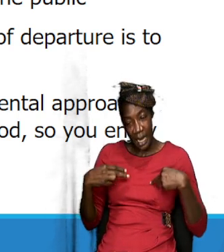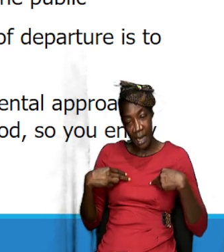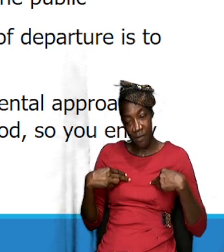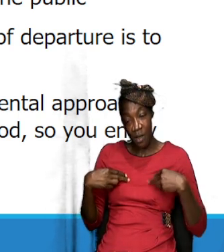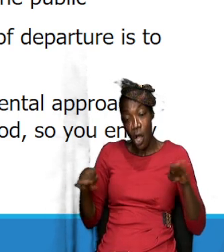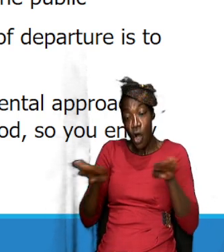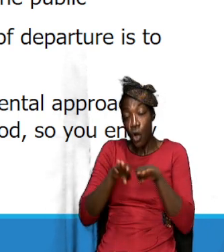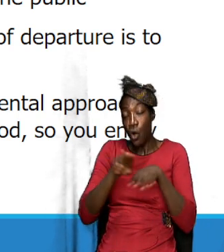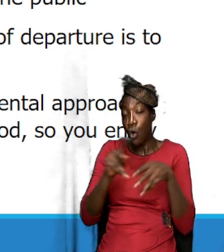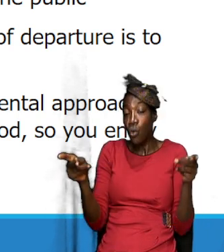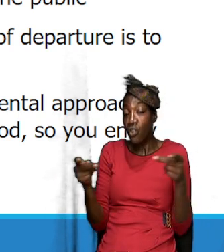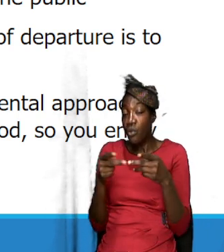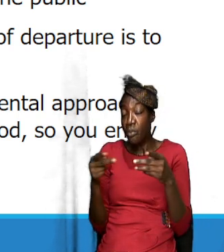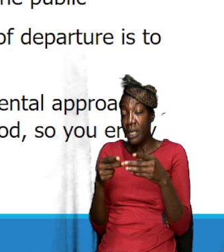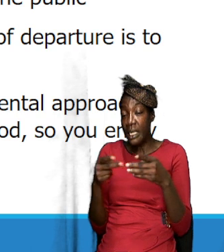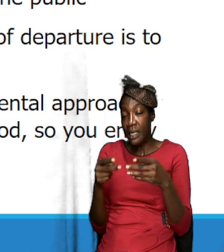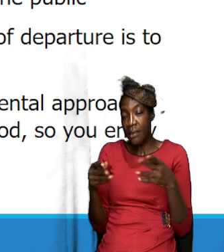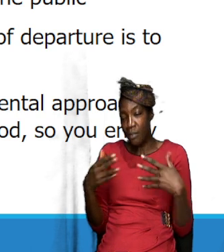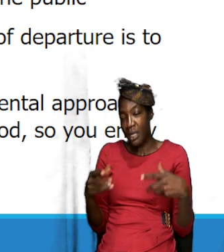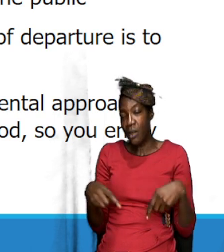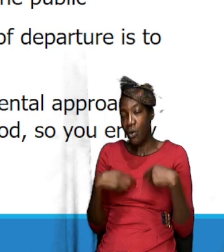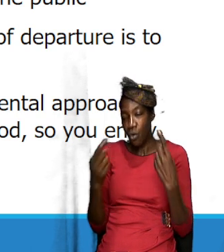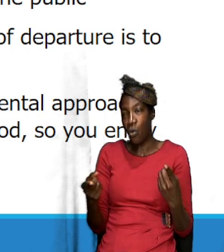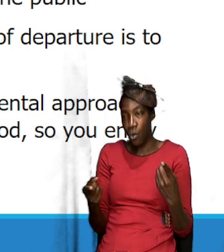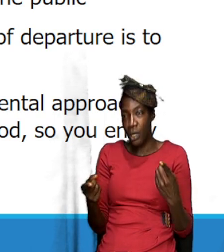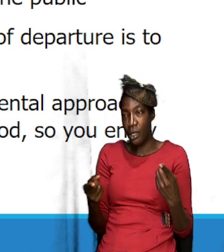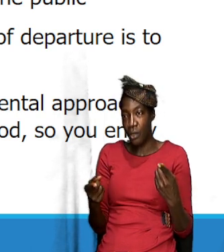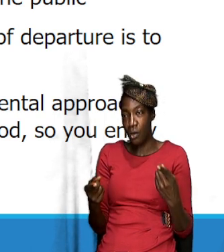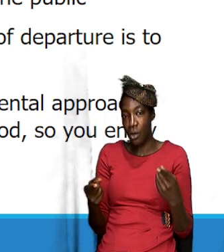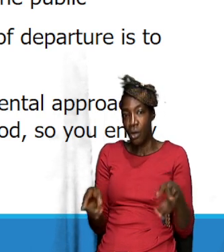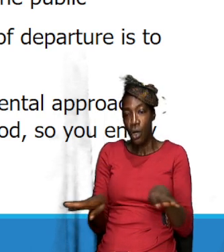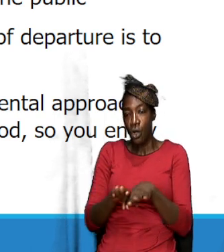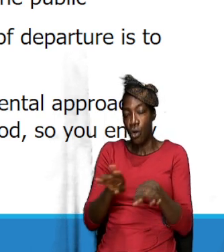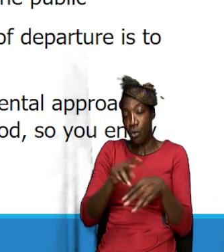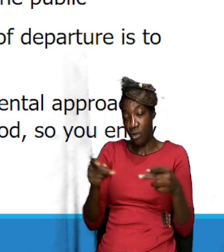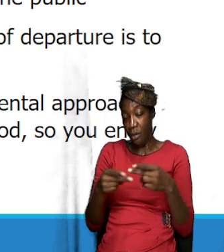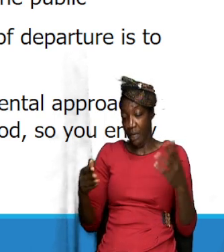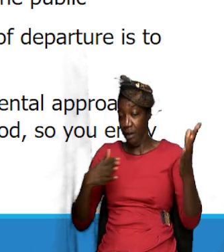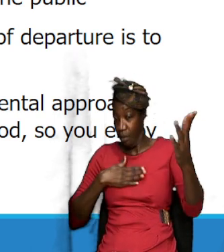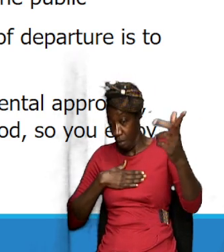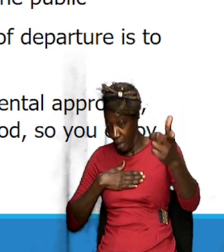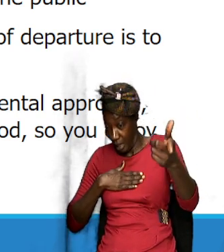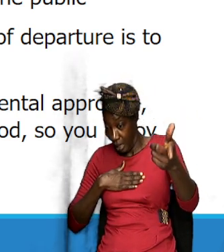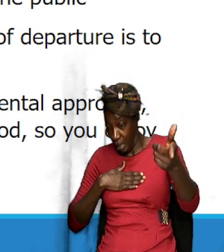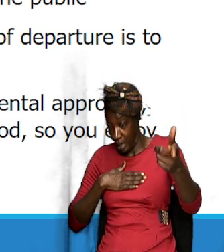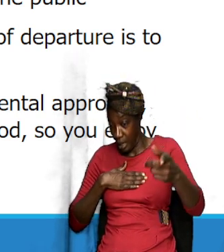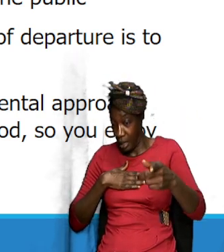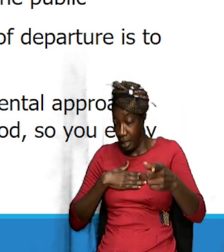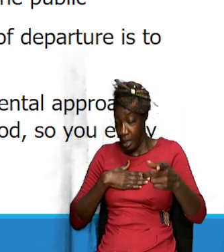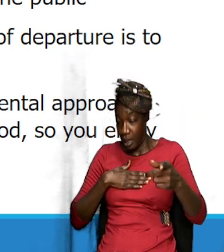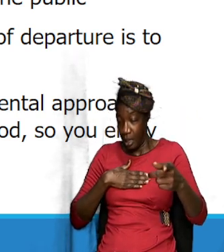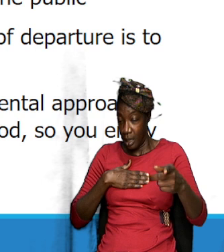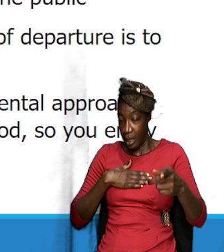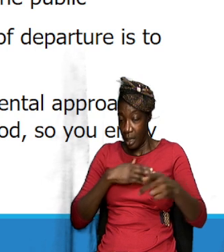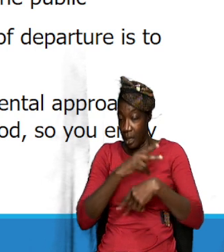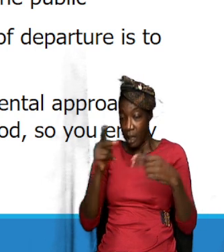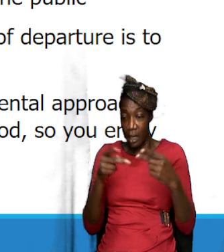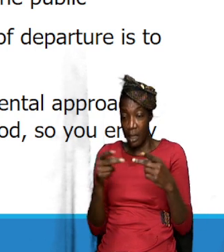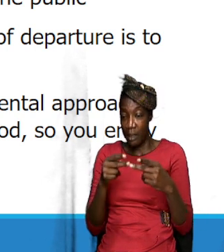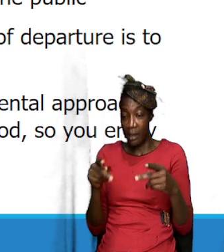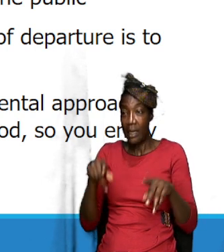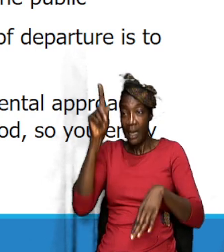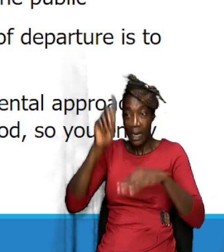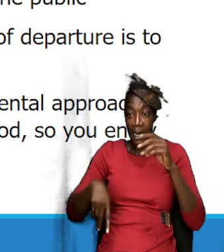might not be able to go into your closet. Like my closet, I can't go into my closet because my closet, there's a little place for the world